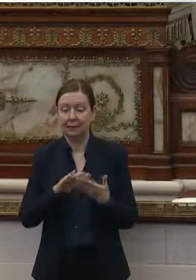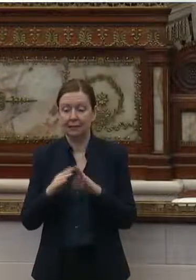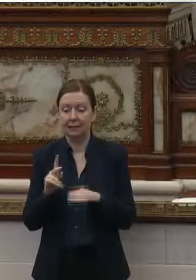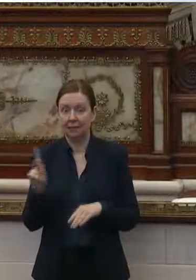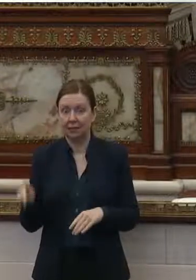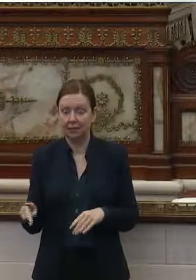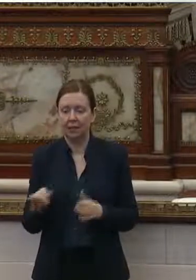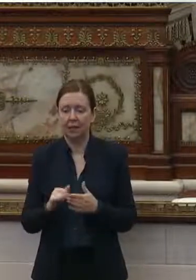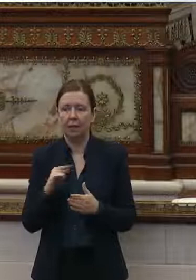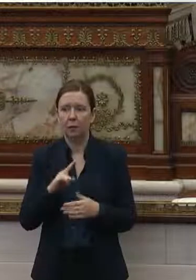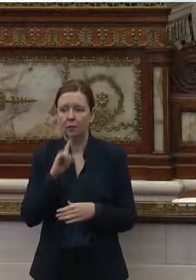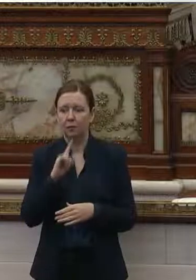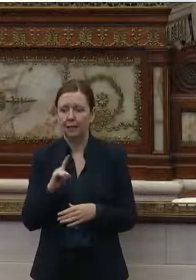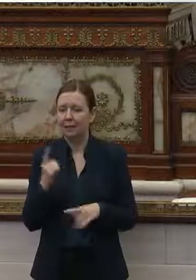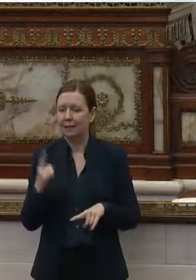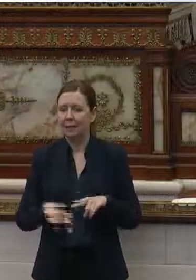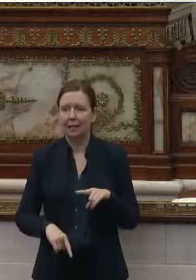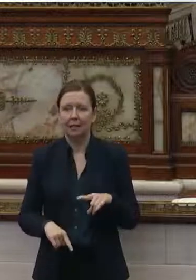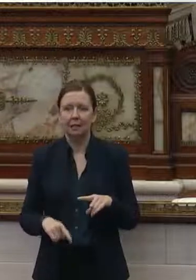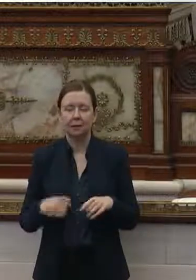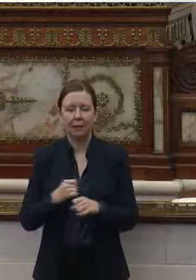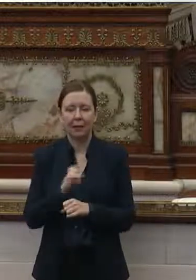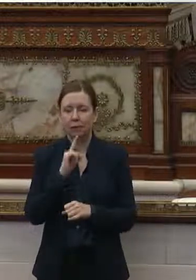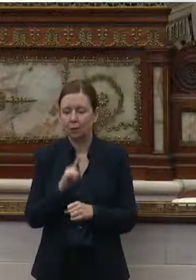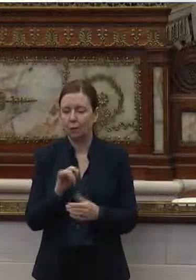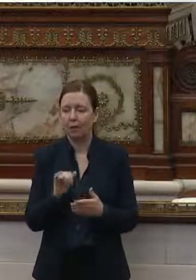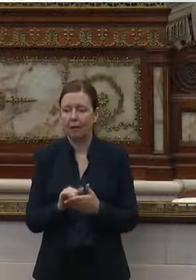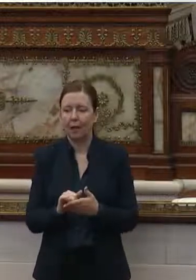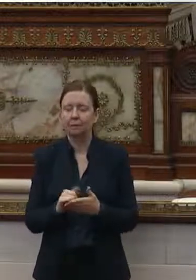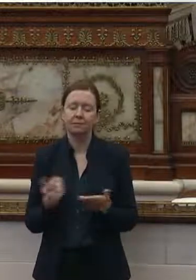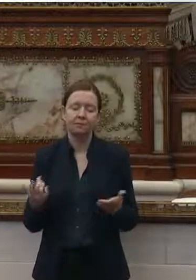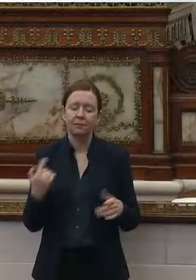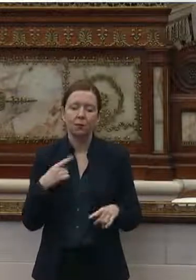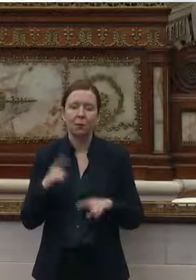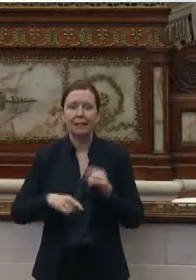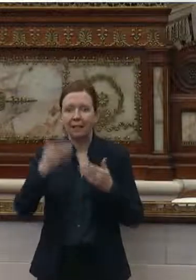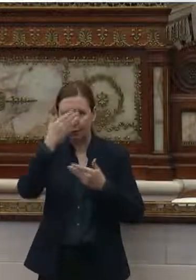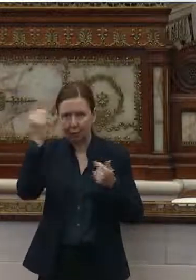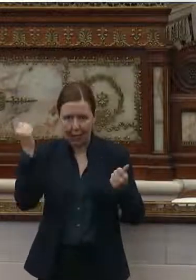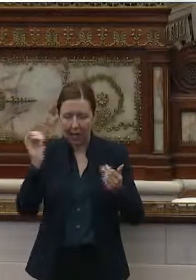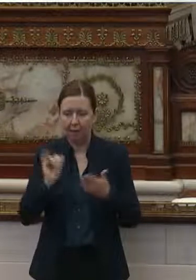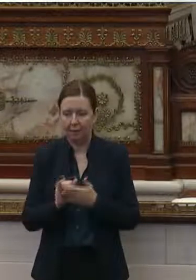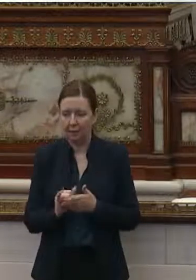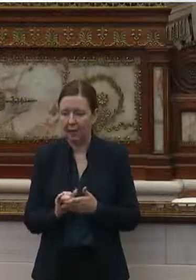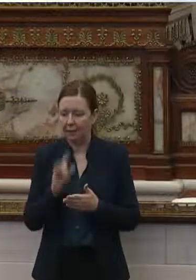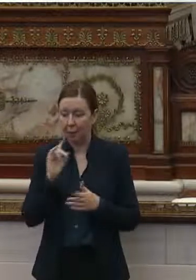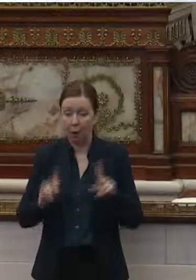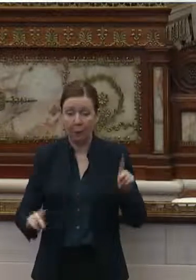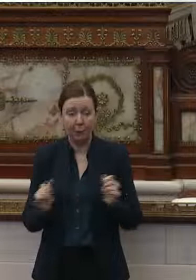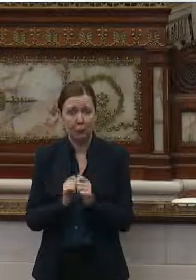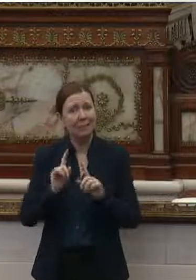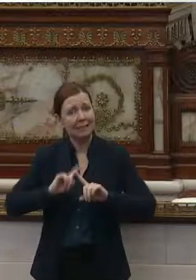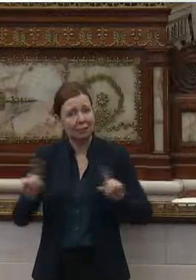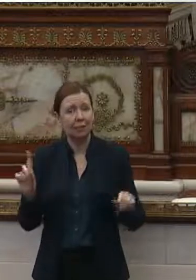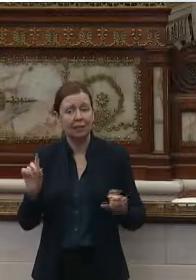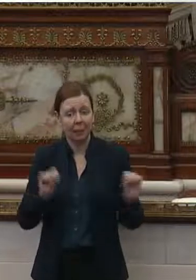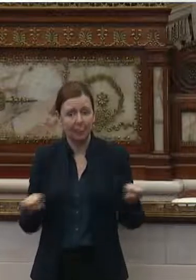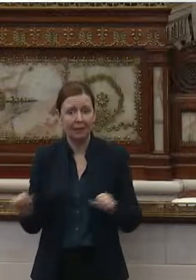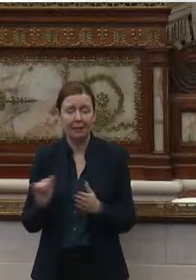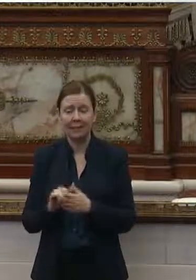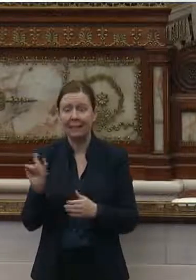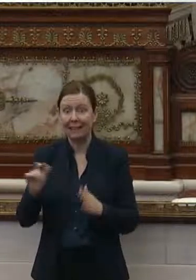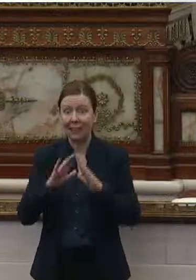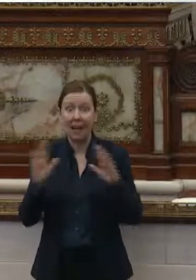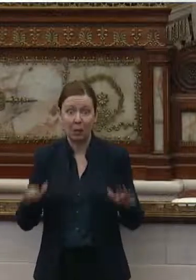Philadelphia, that we really just cannot make sure that, we cannot forget that there are people with different abilities who need